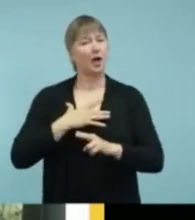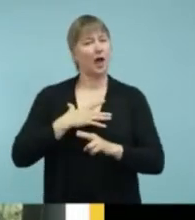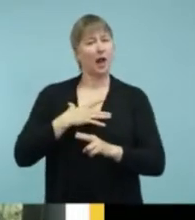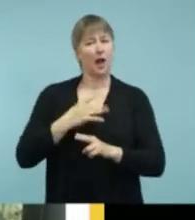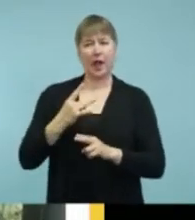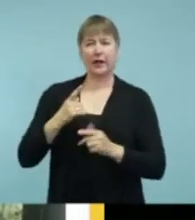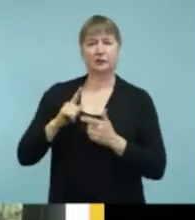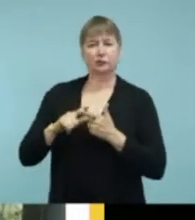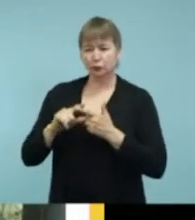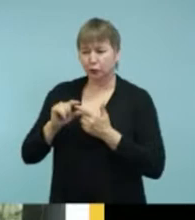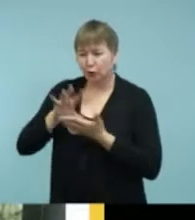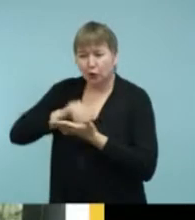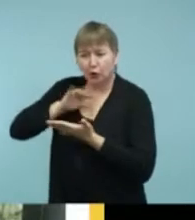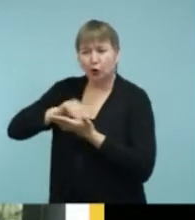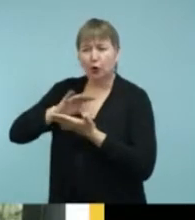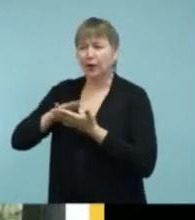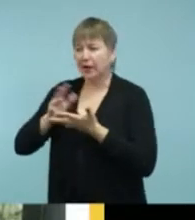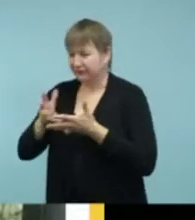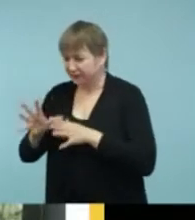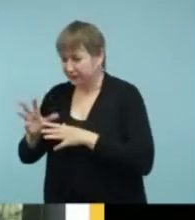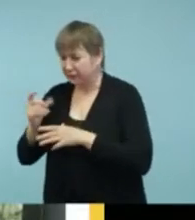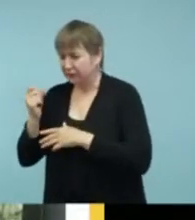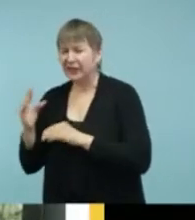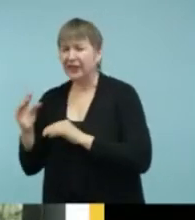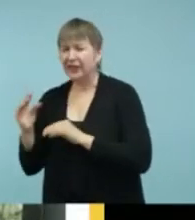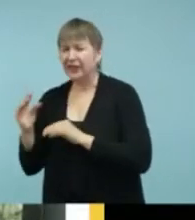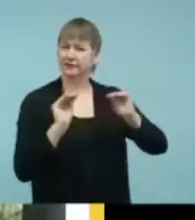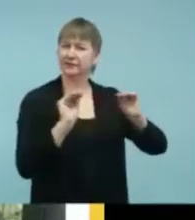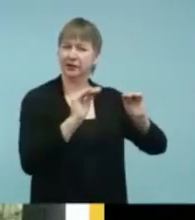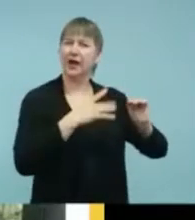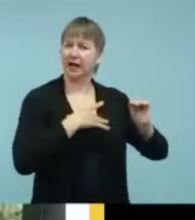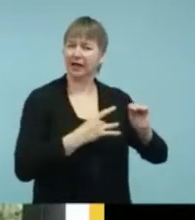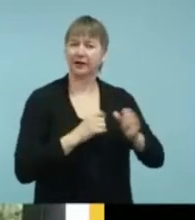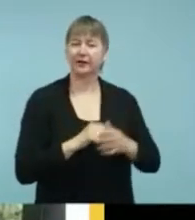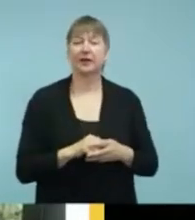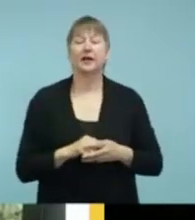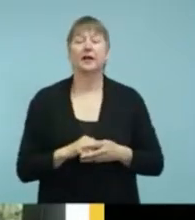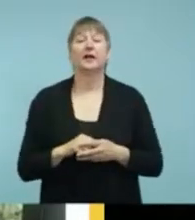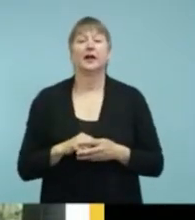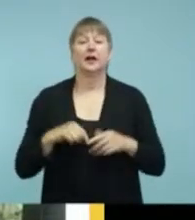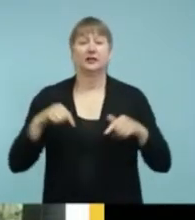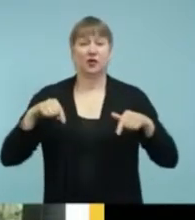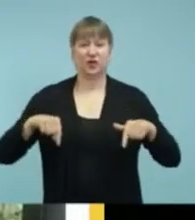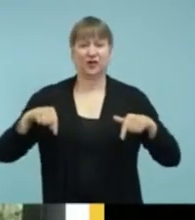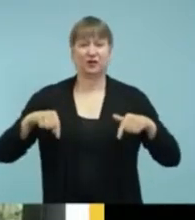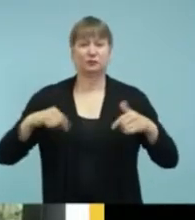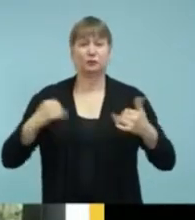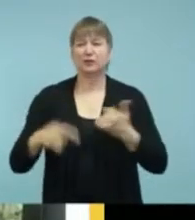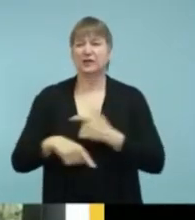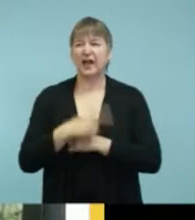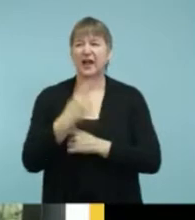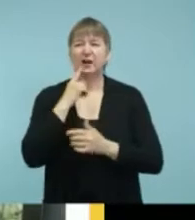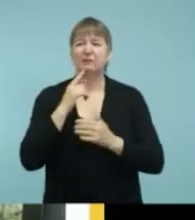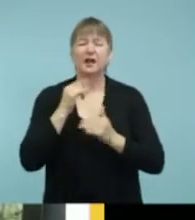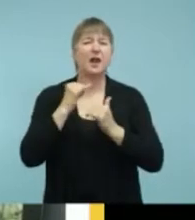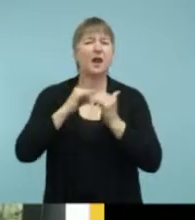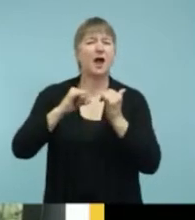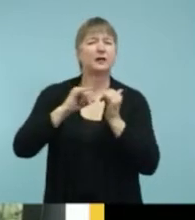So, the second or like probably the last third of this presentation, I will also be talking about apps.